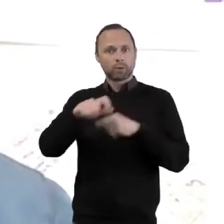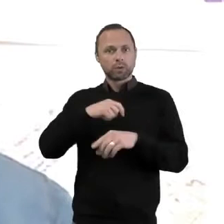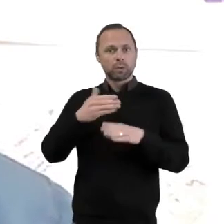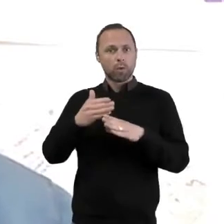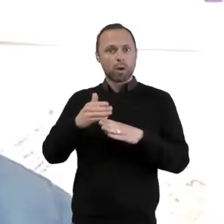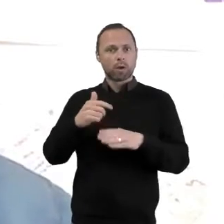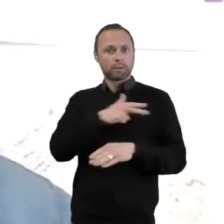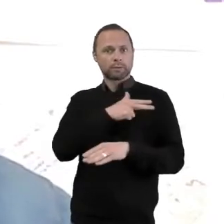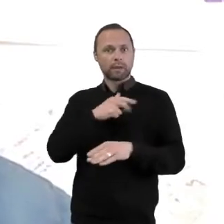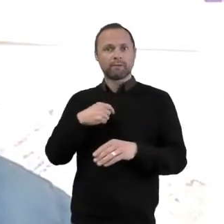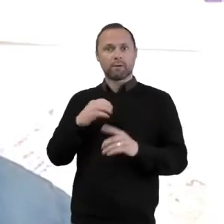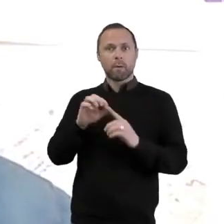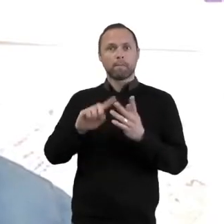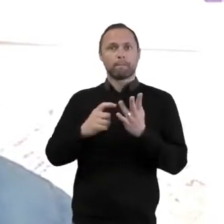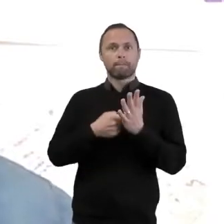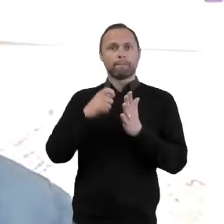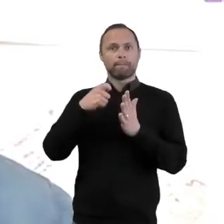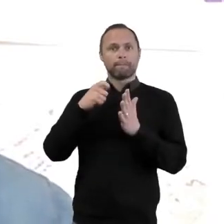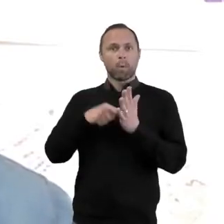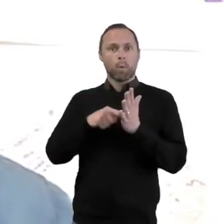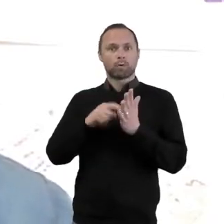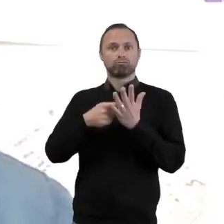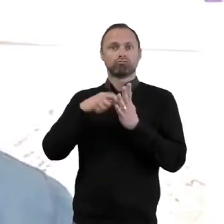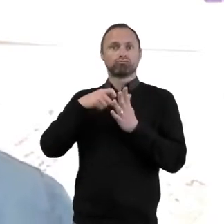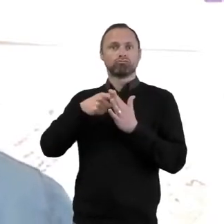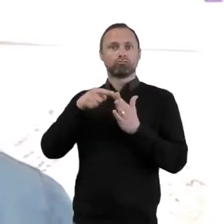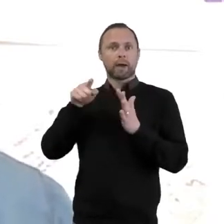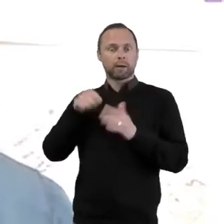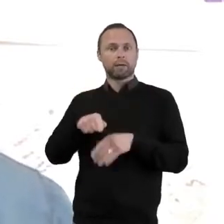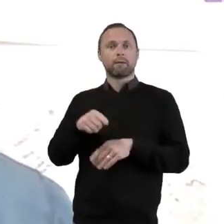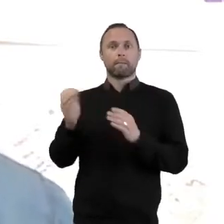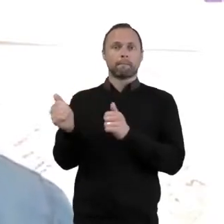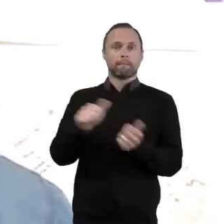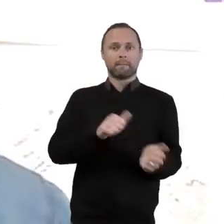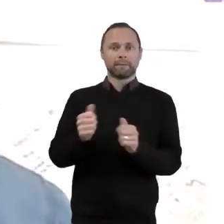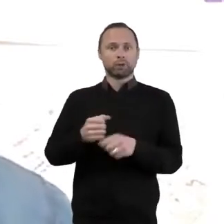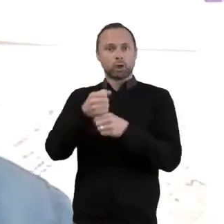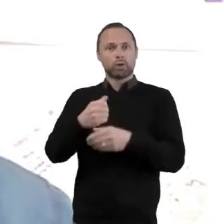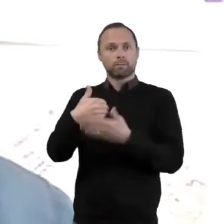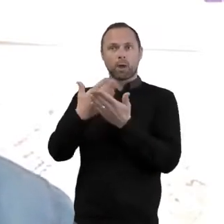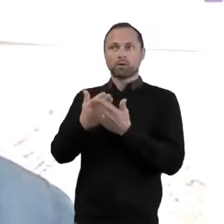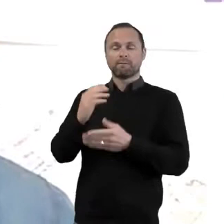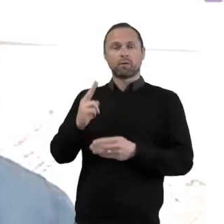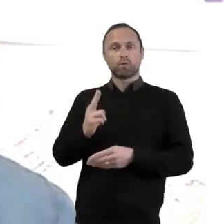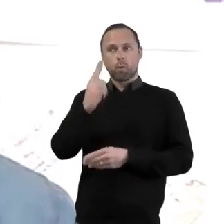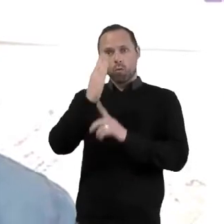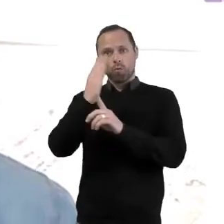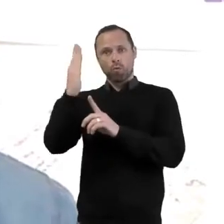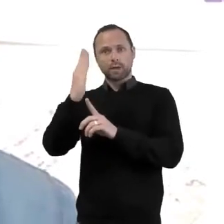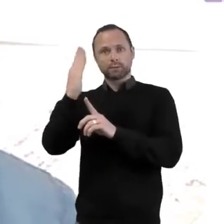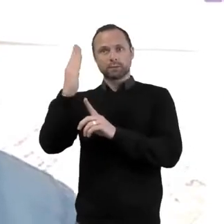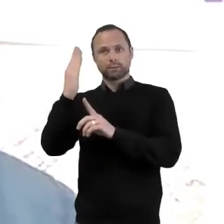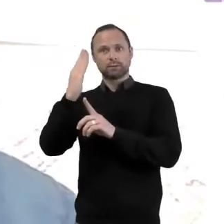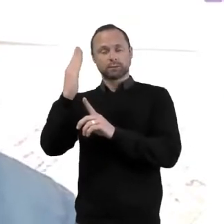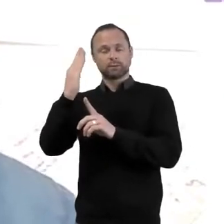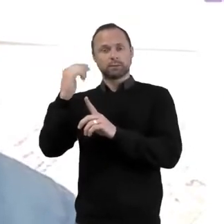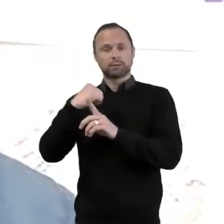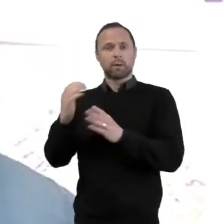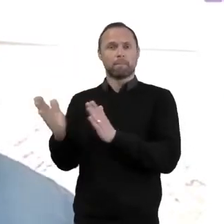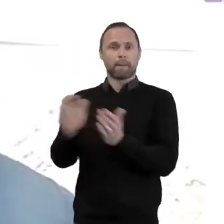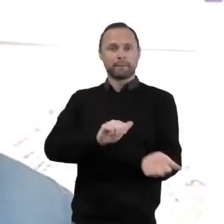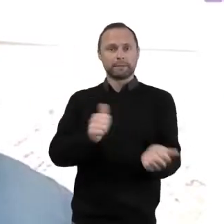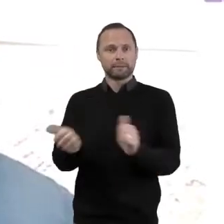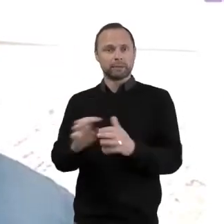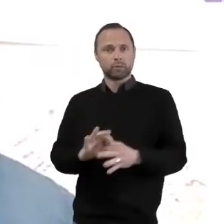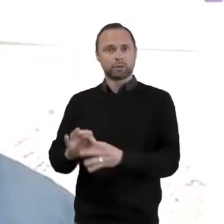at Port Track Baptist Church which is part of the North Western Baptist Association. Also here